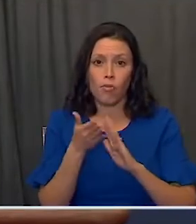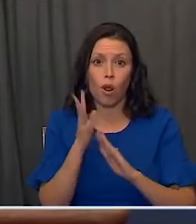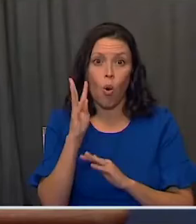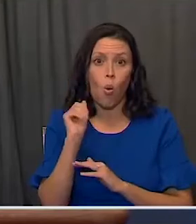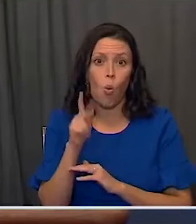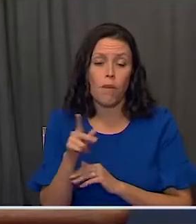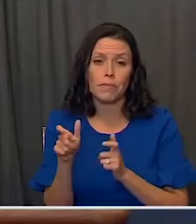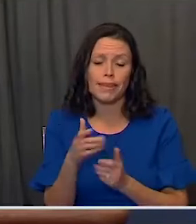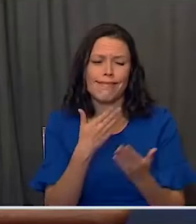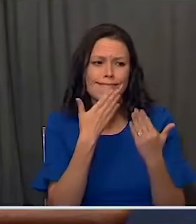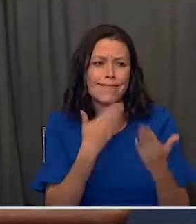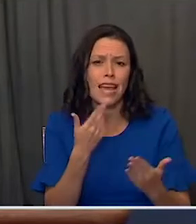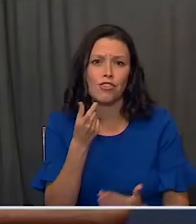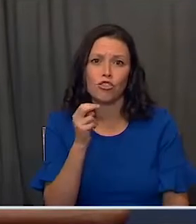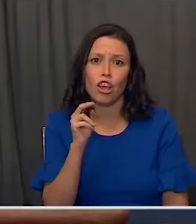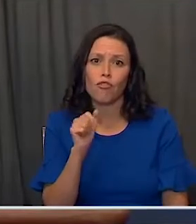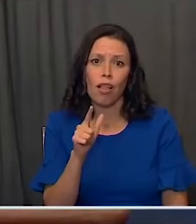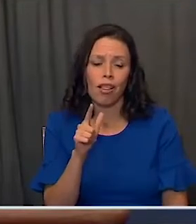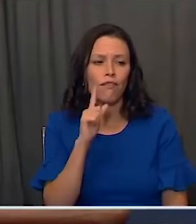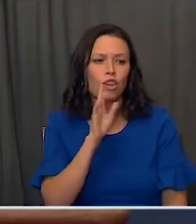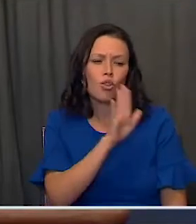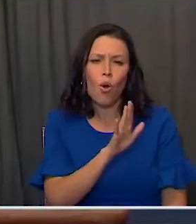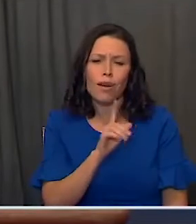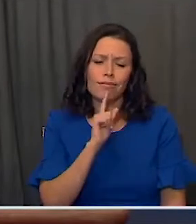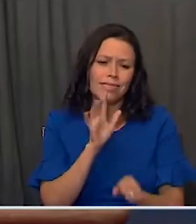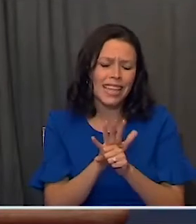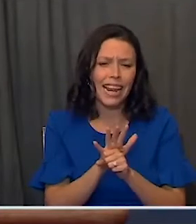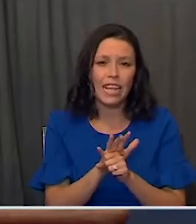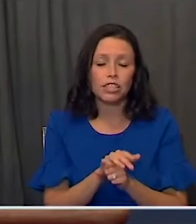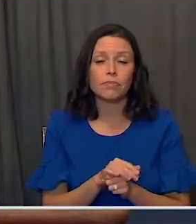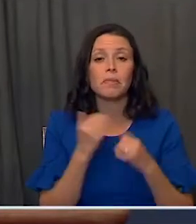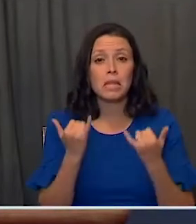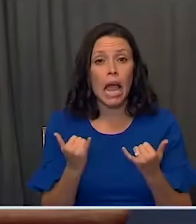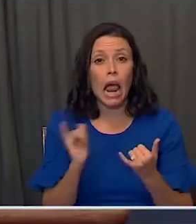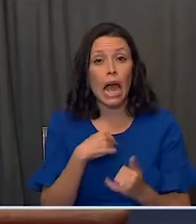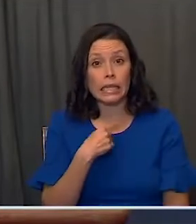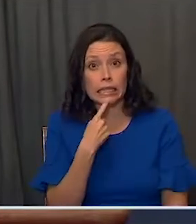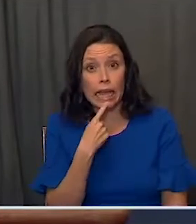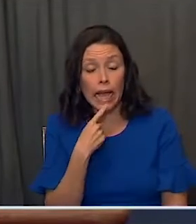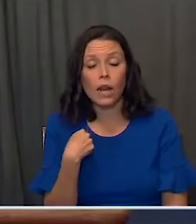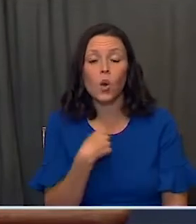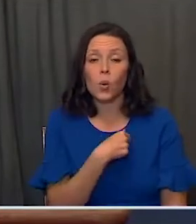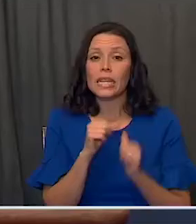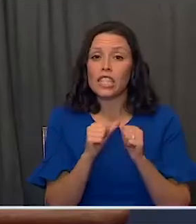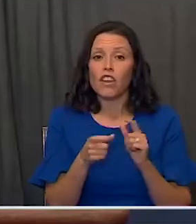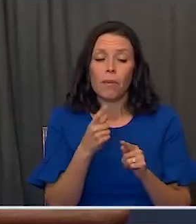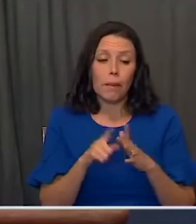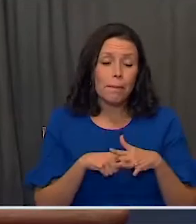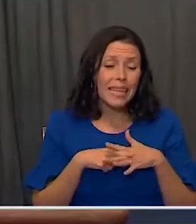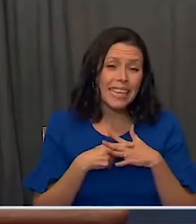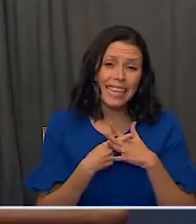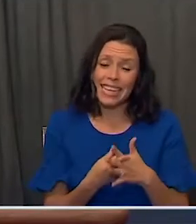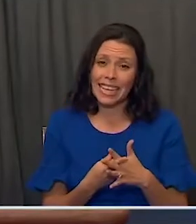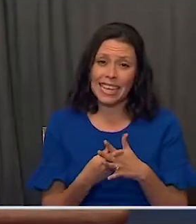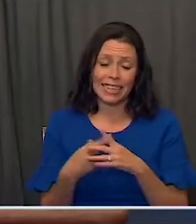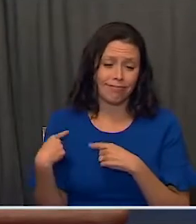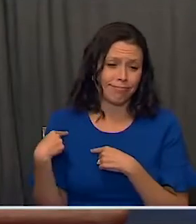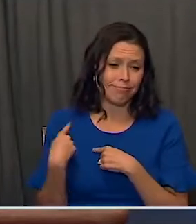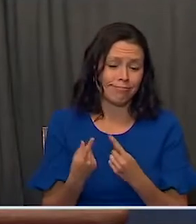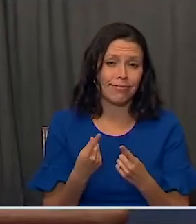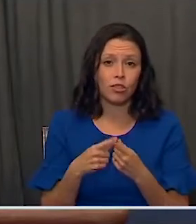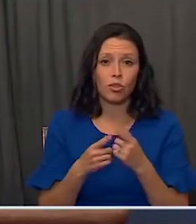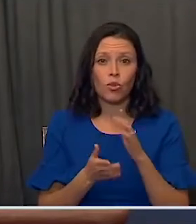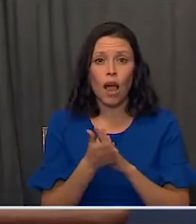And General Perna, I want to thank you for your dedication. With that, as I said, we've continued from the very beginning to